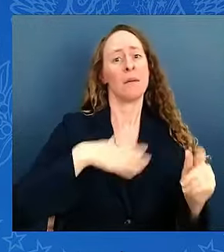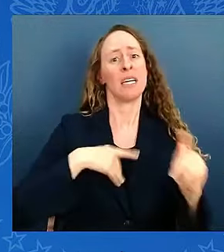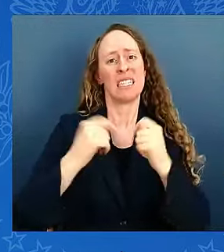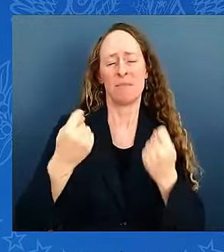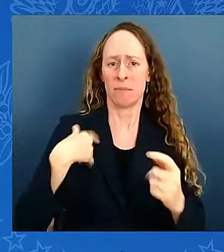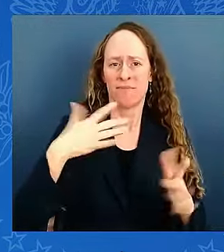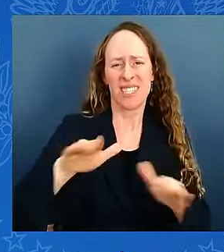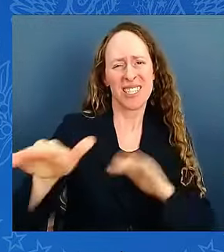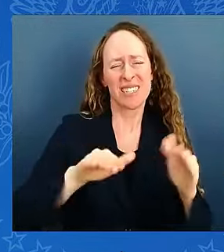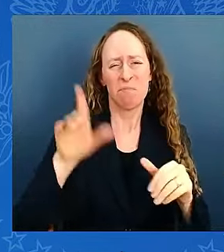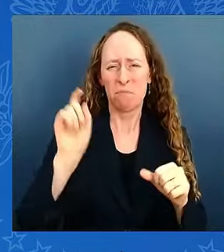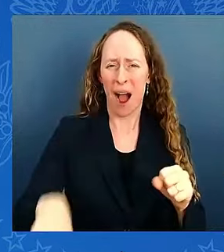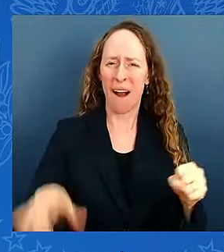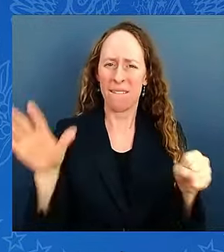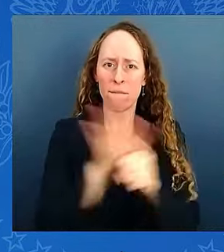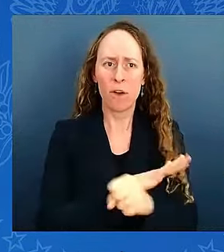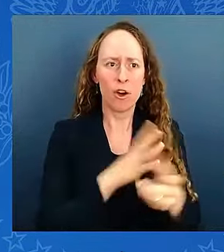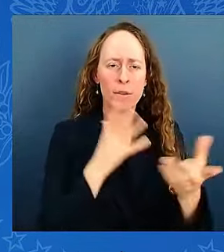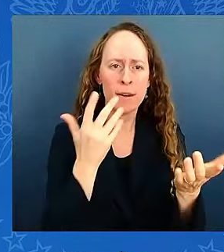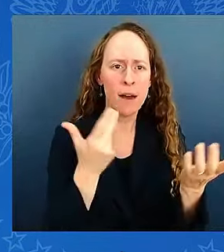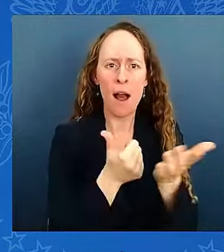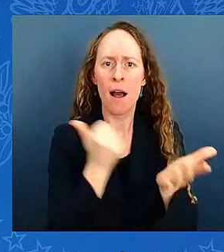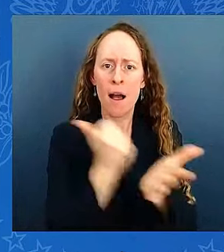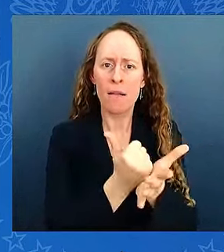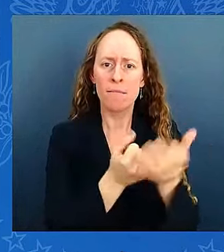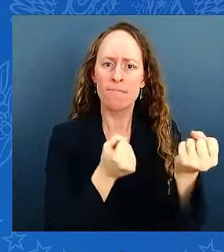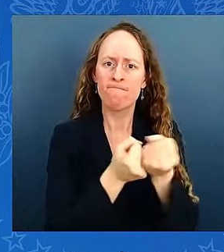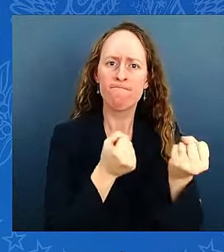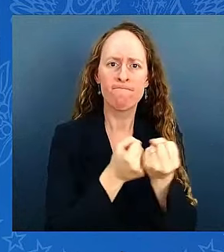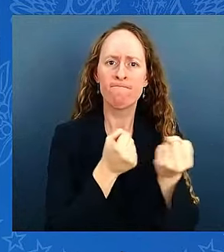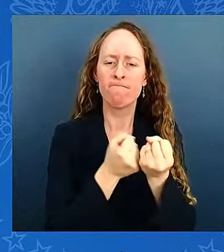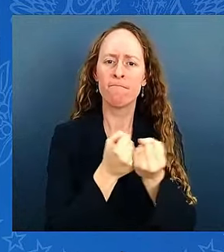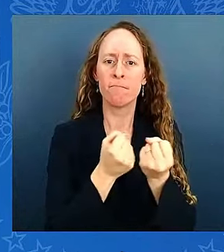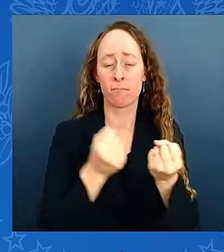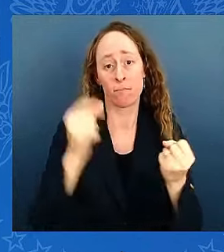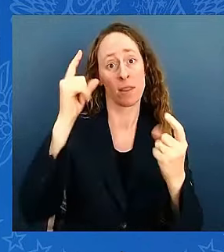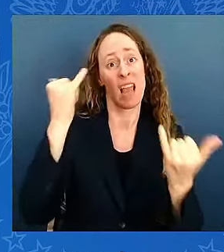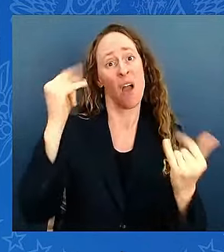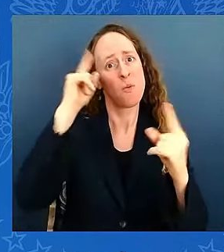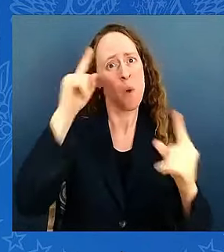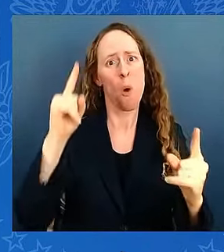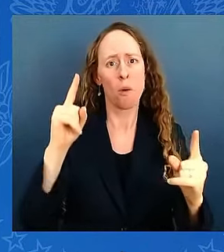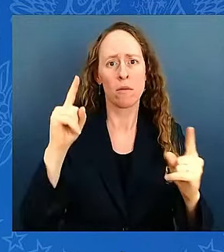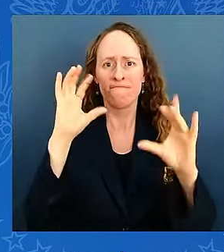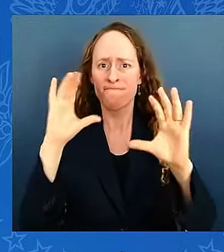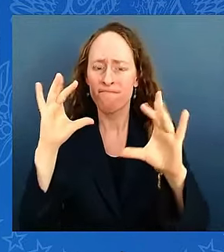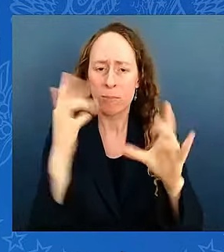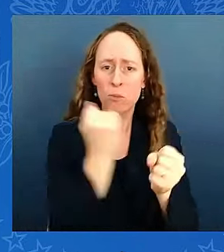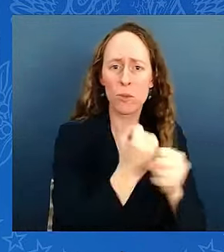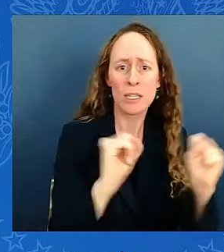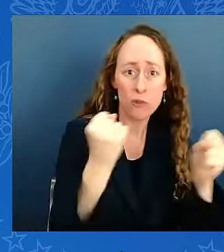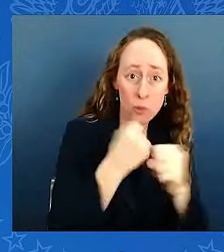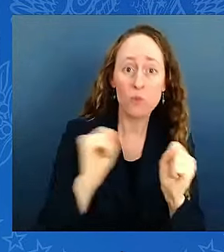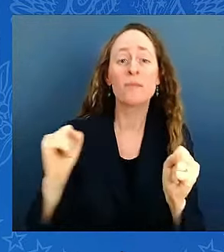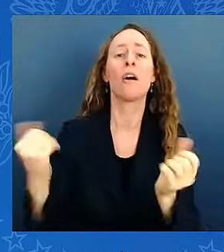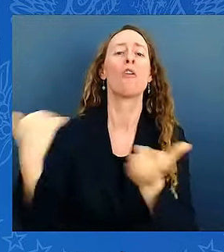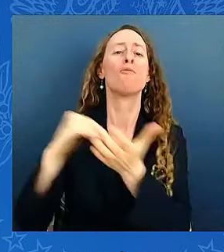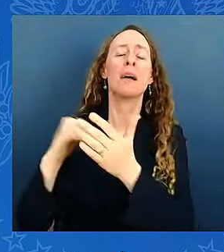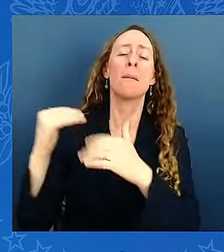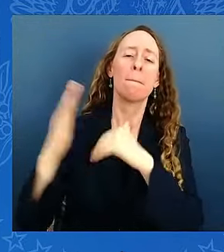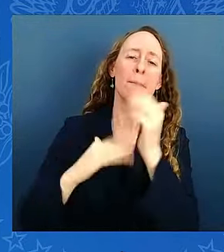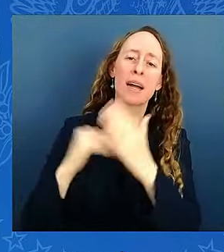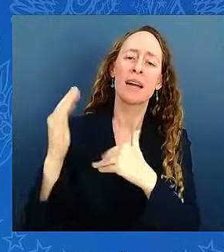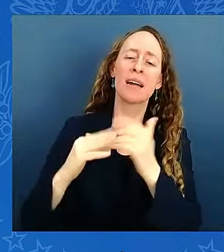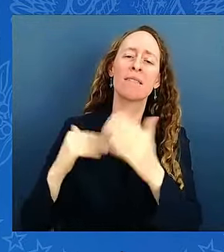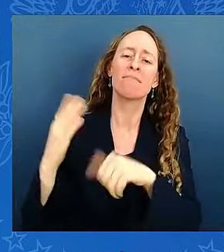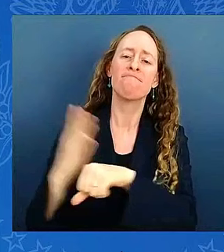rescue, recover, and to begin rebuilding. In addition to FEMA, includes the Federal Communications Commission to